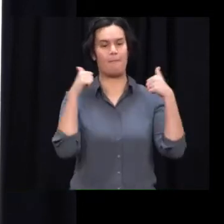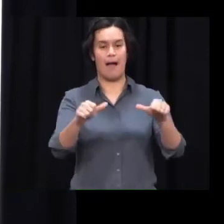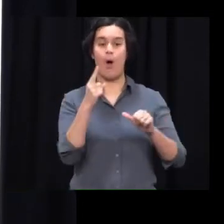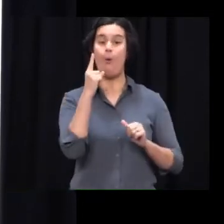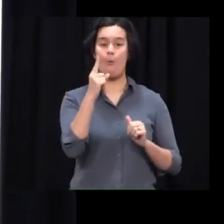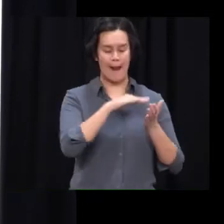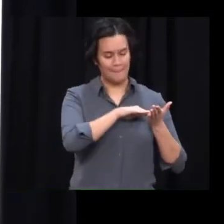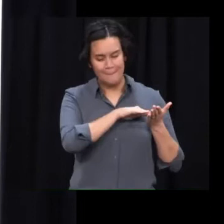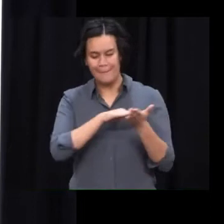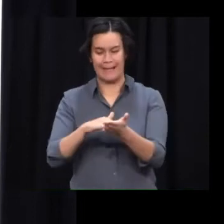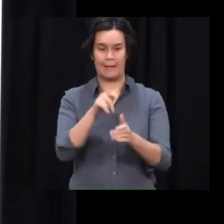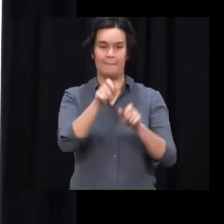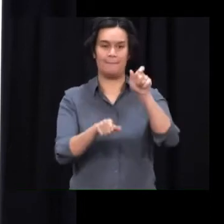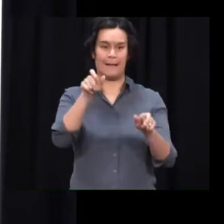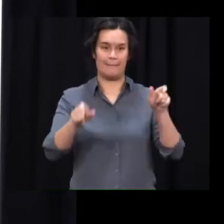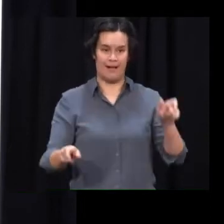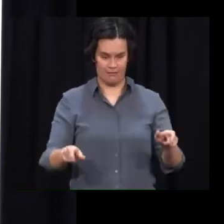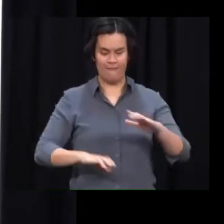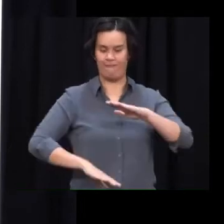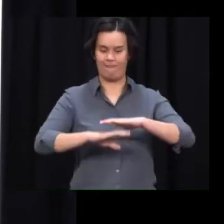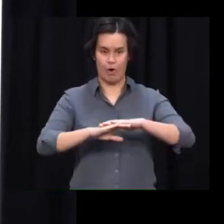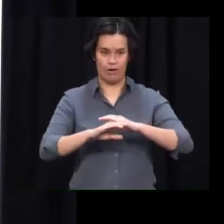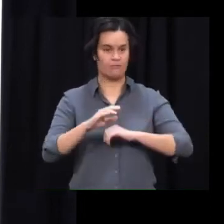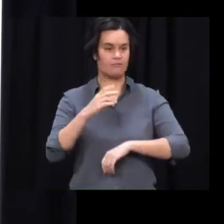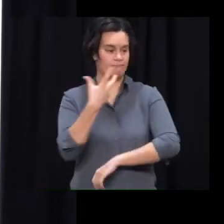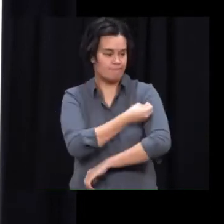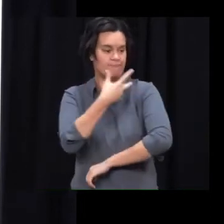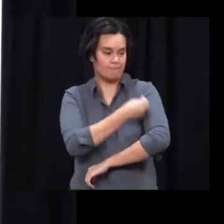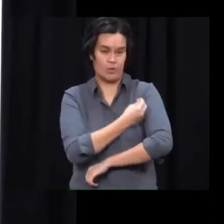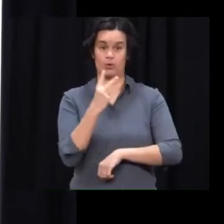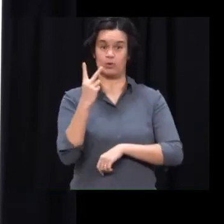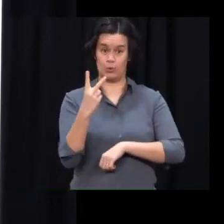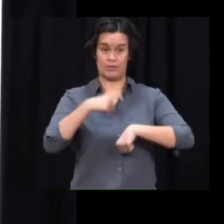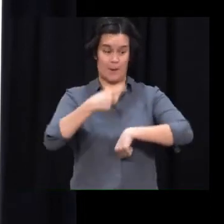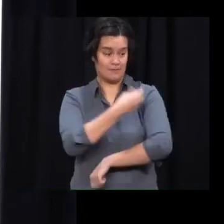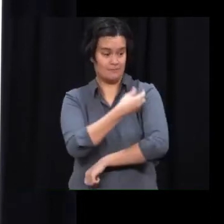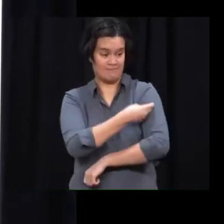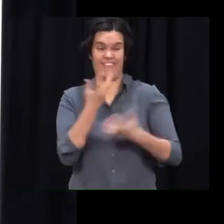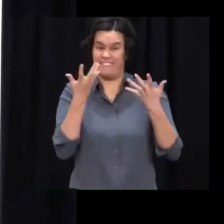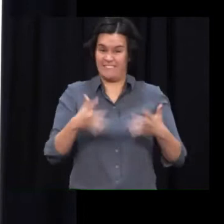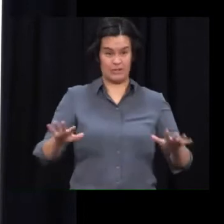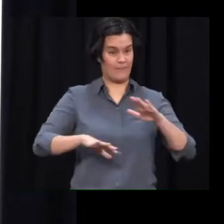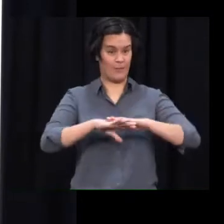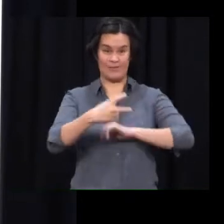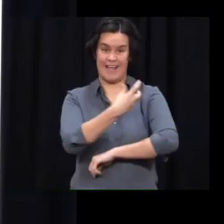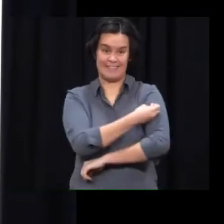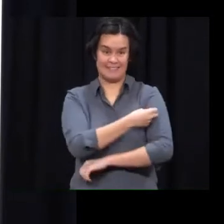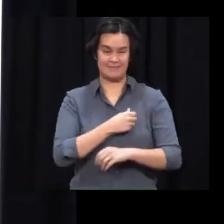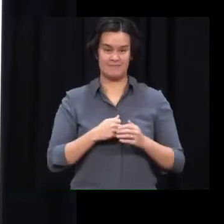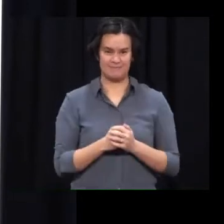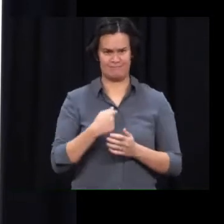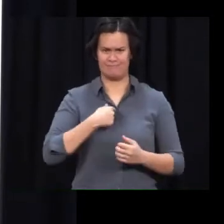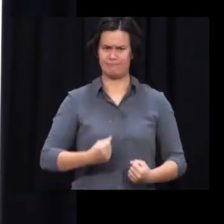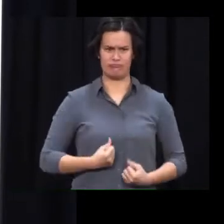Zealanders being fully vaccinated against COVID-19. I want to say I'm incredibly impressed with the health workforce in New